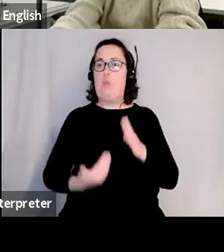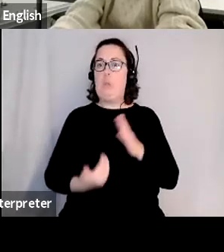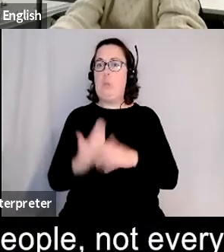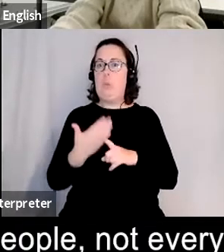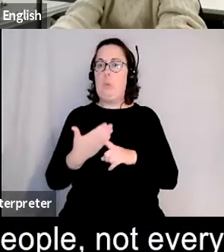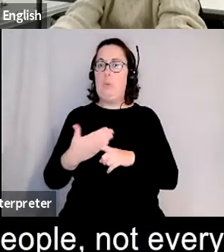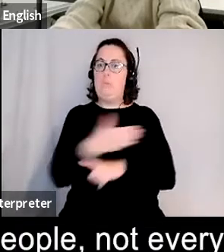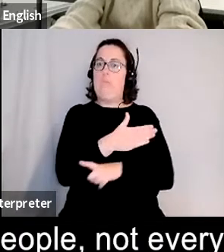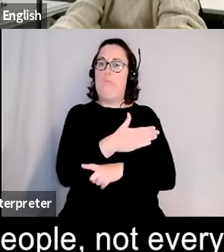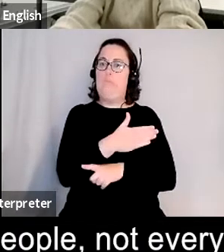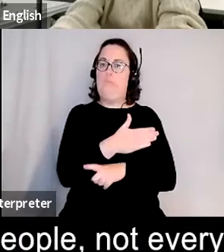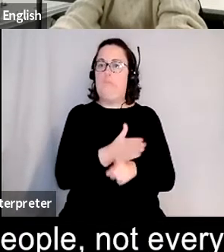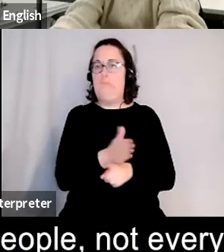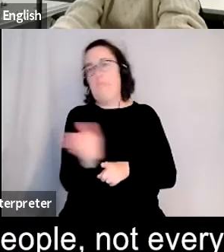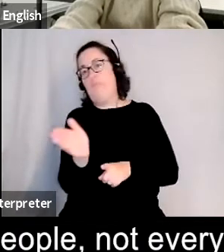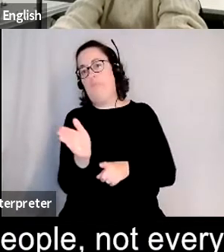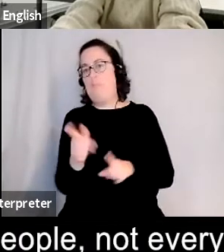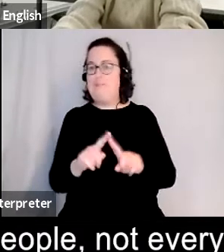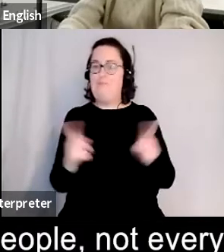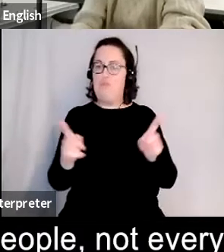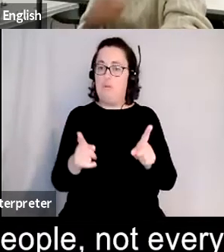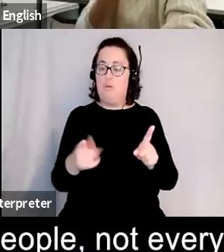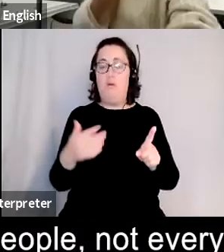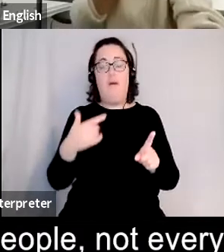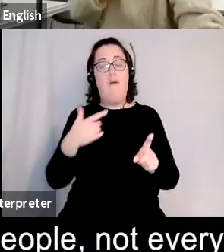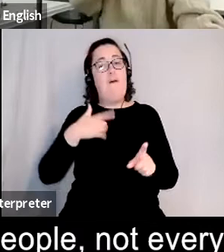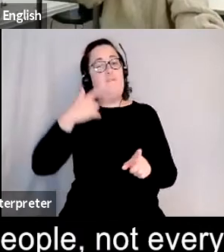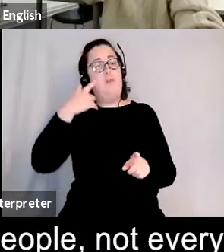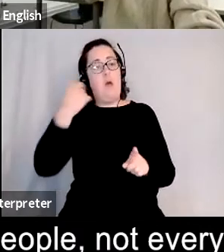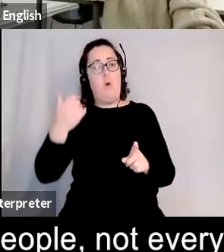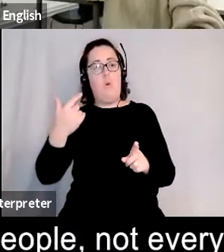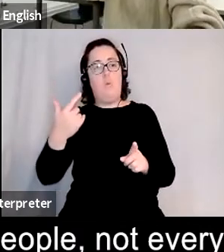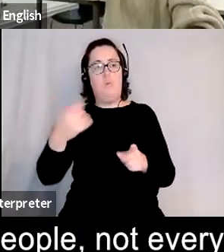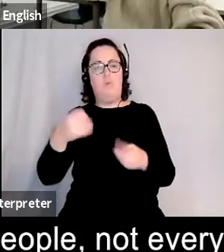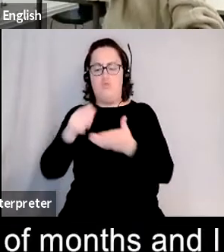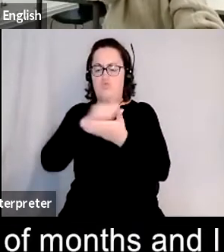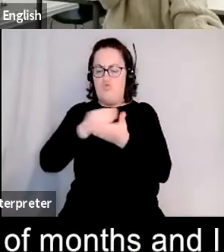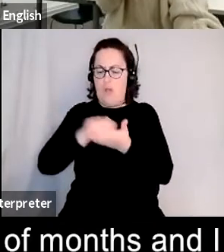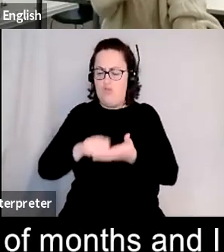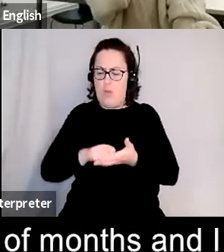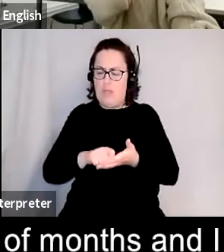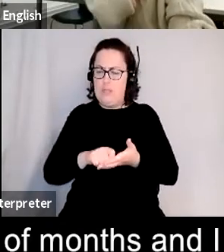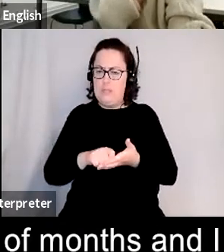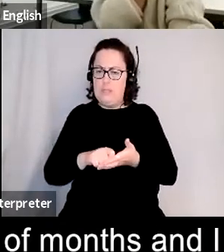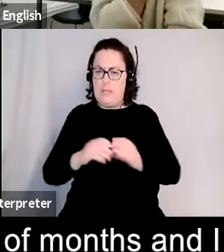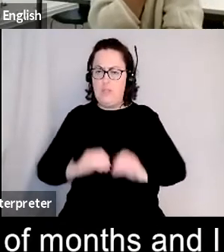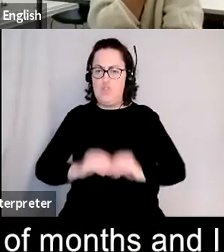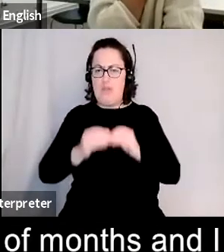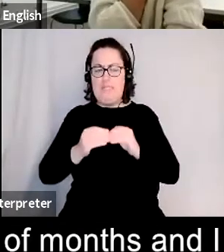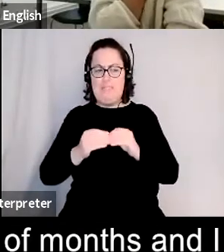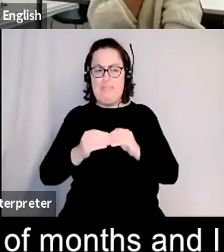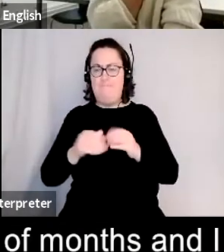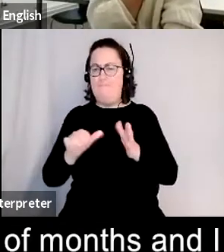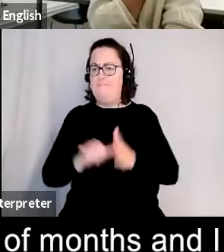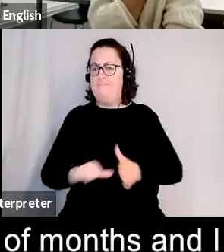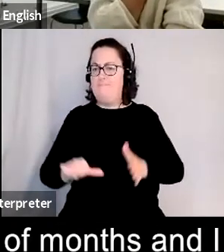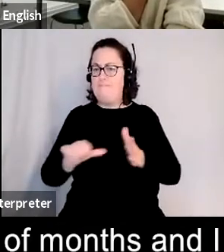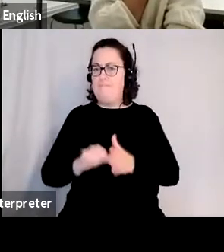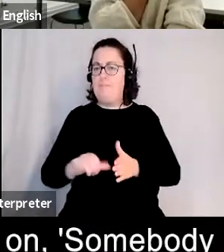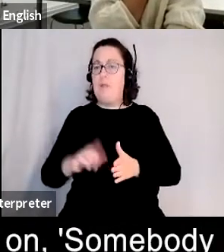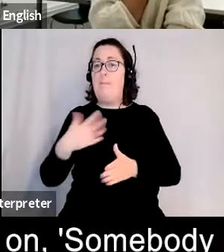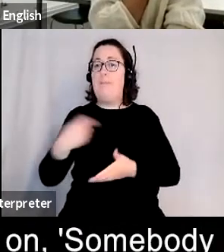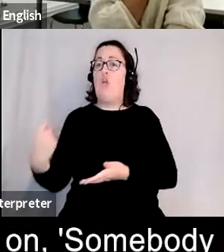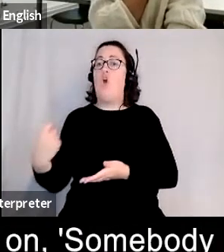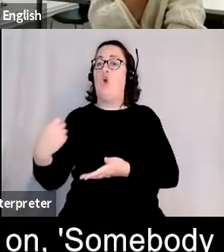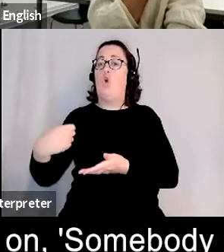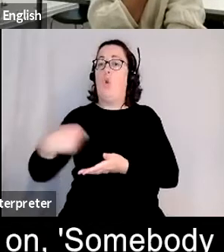like many people not everyone found it quite hard to write and make in those first couple of months and i ended up i'd been commissioned to do some work